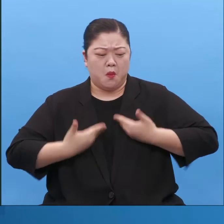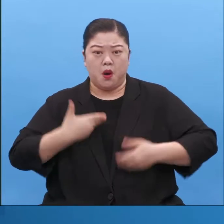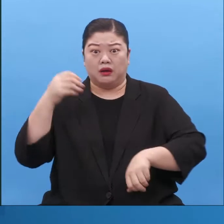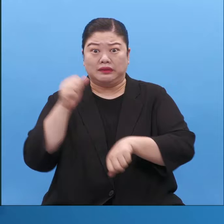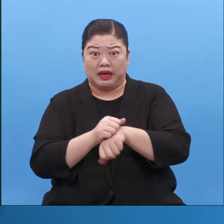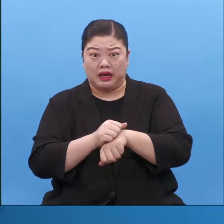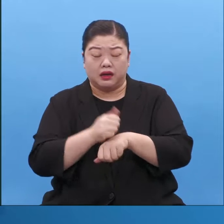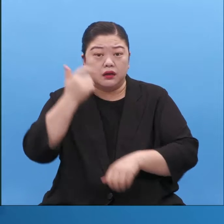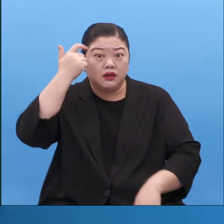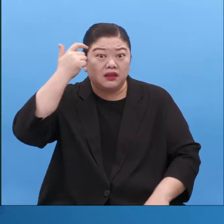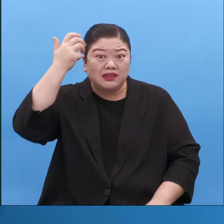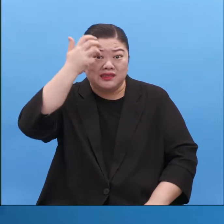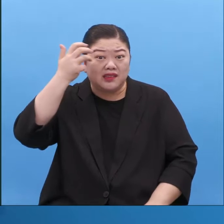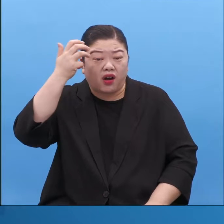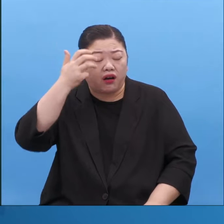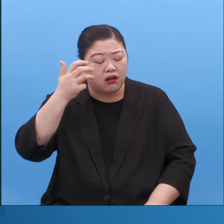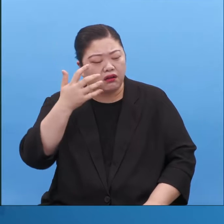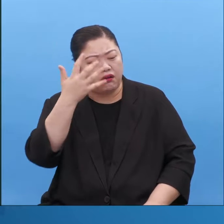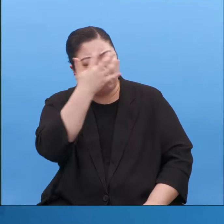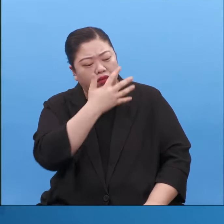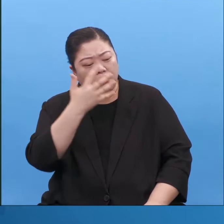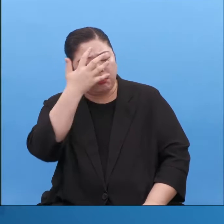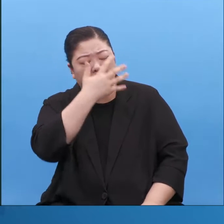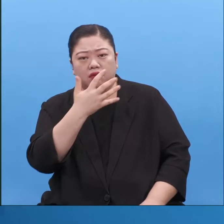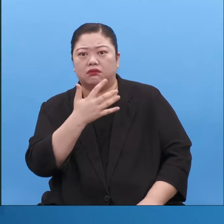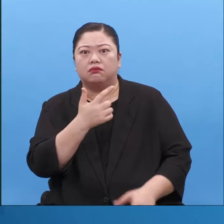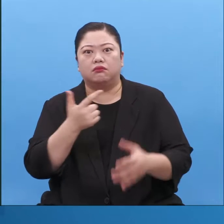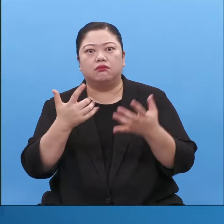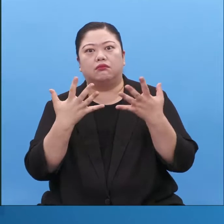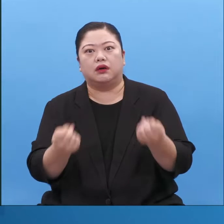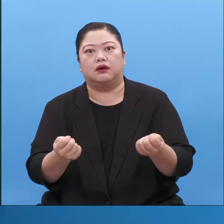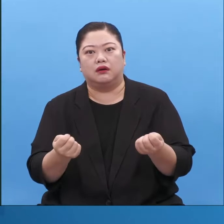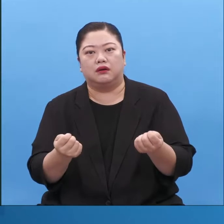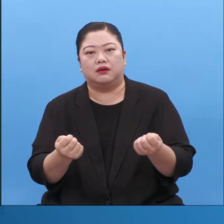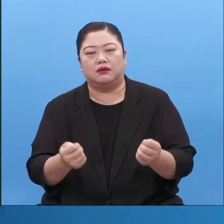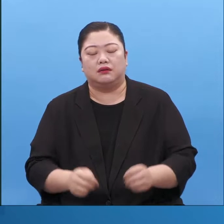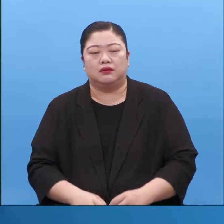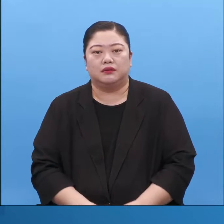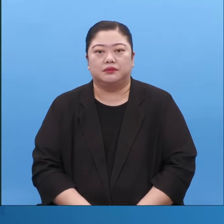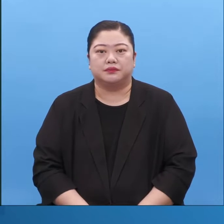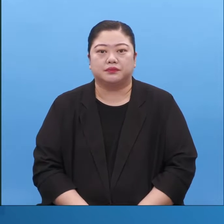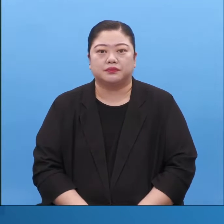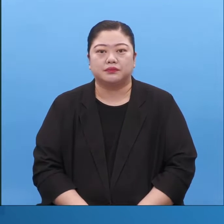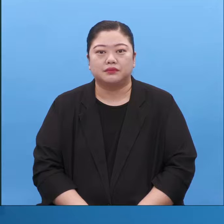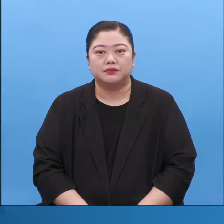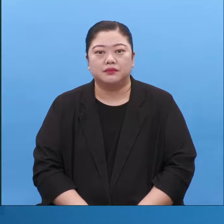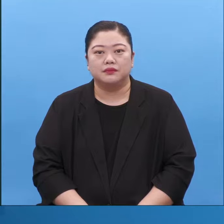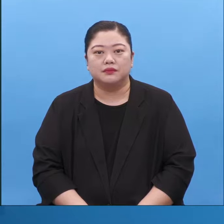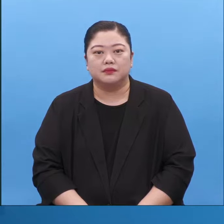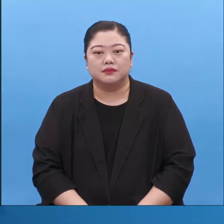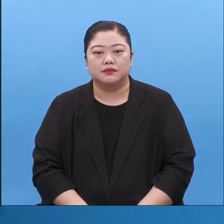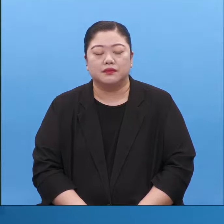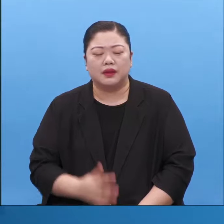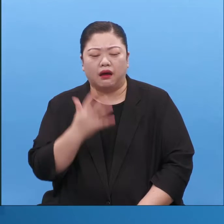the